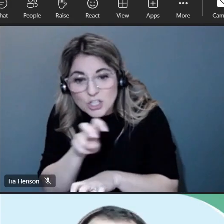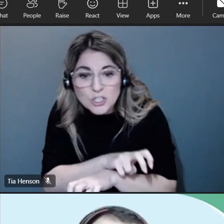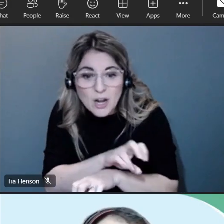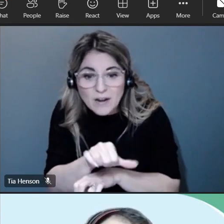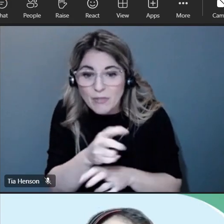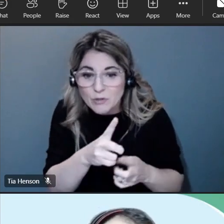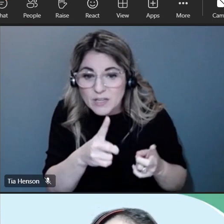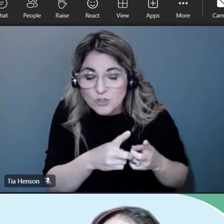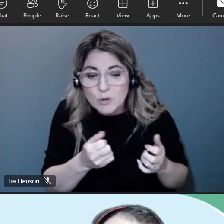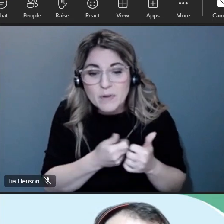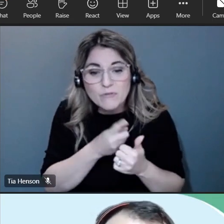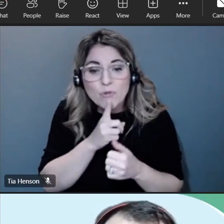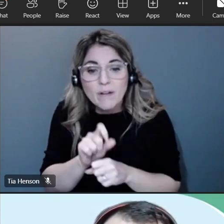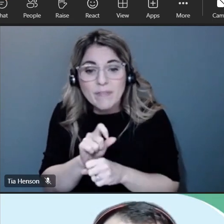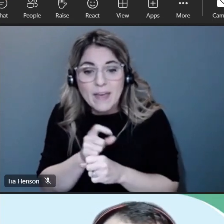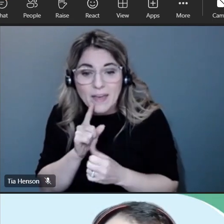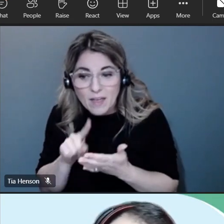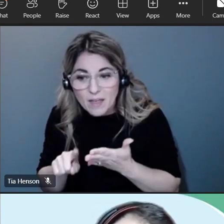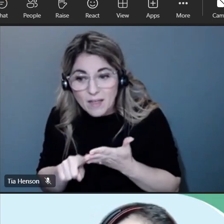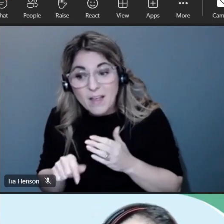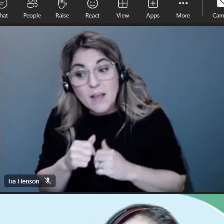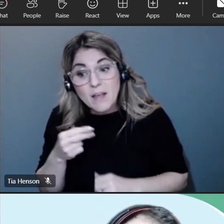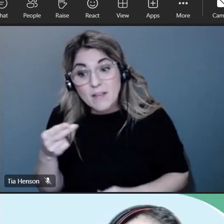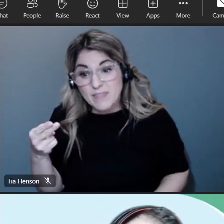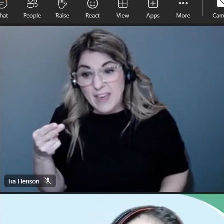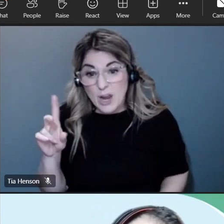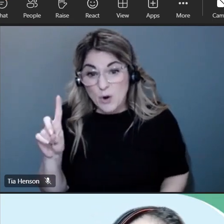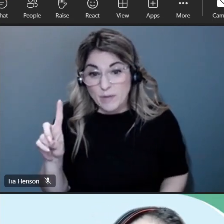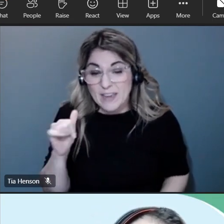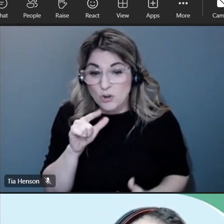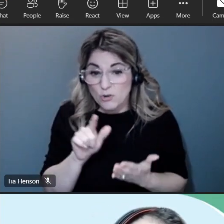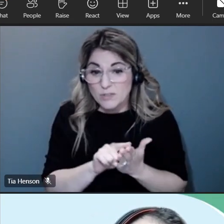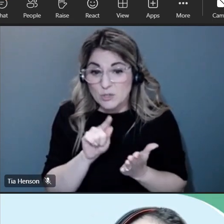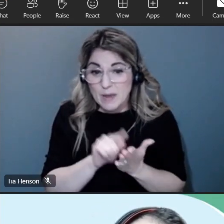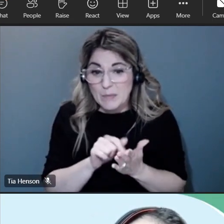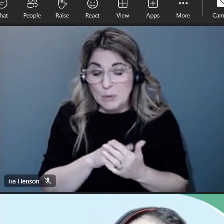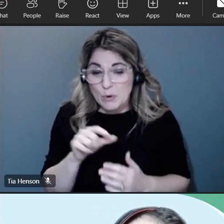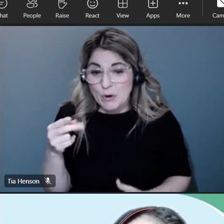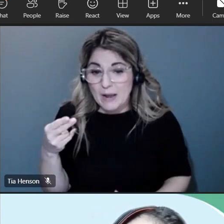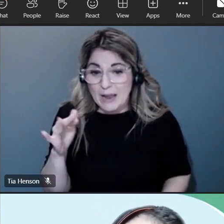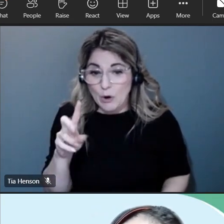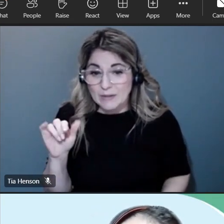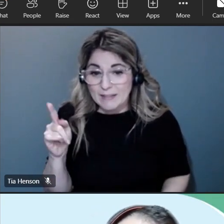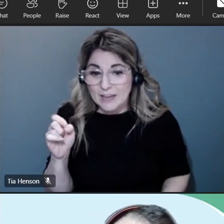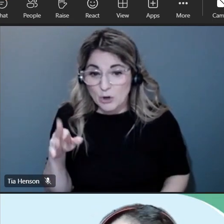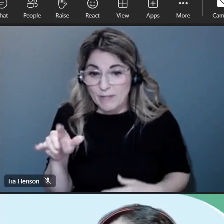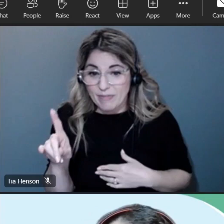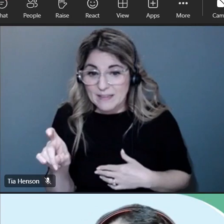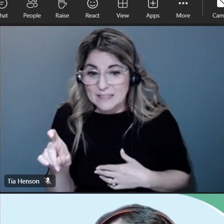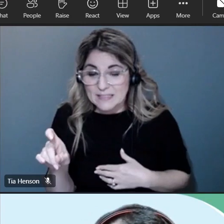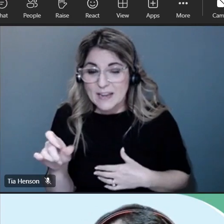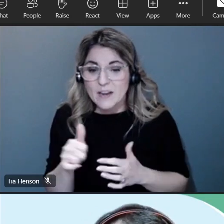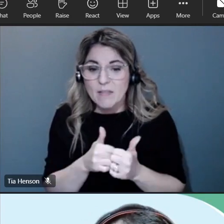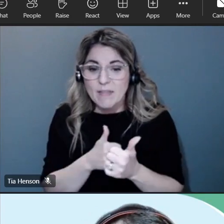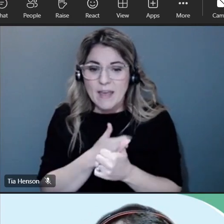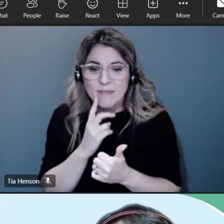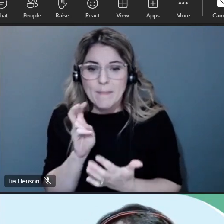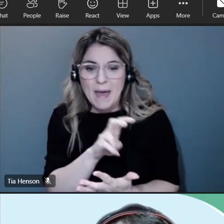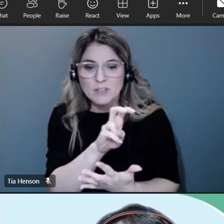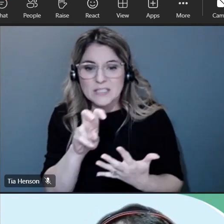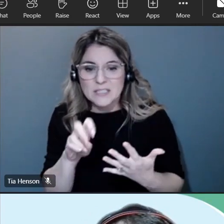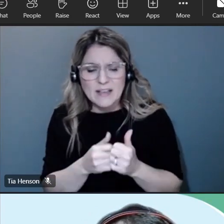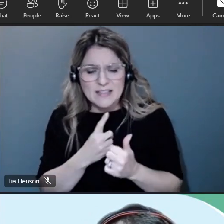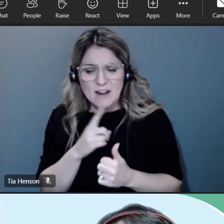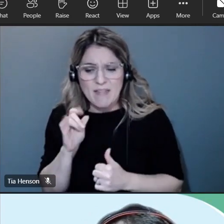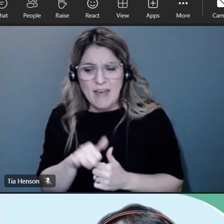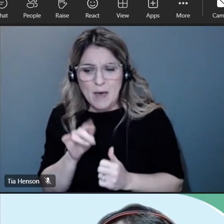what i think was a series from the uh herald leader on this issue to make it more difficult for that sort of bouncing around uh to occur